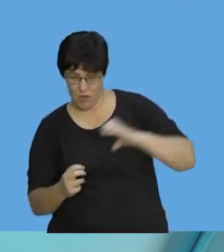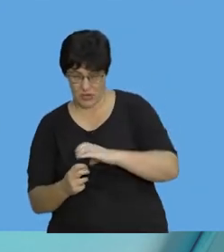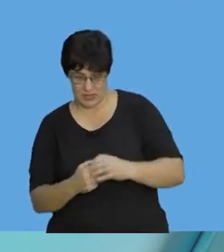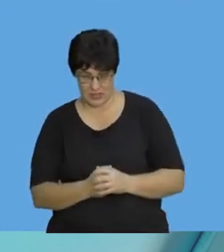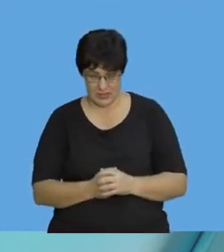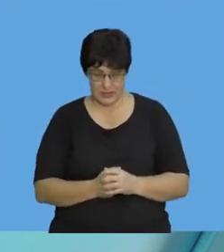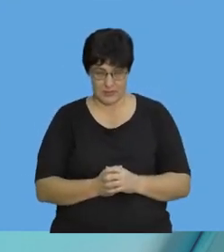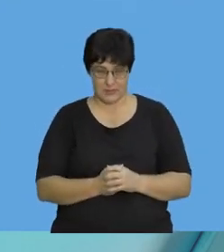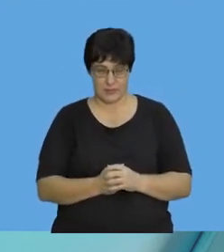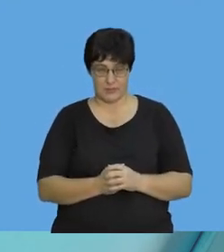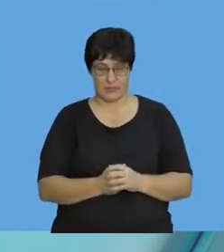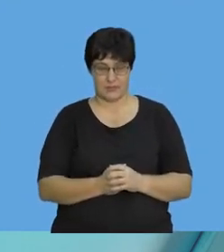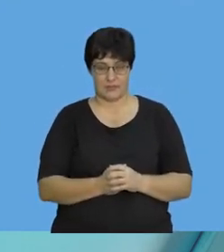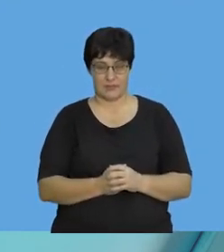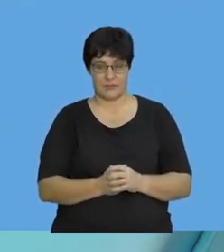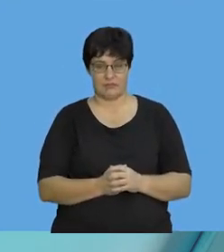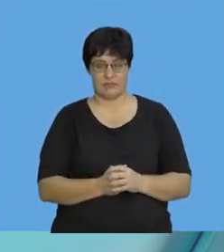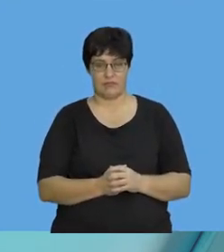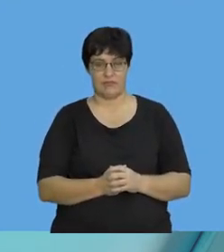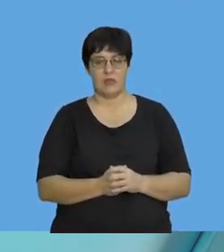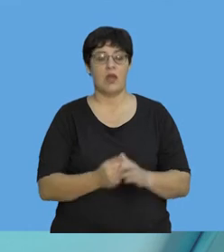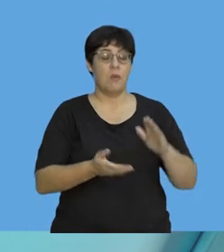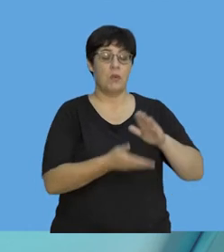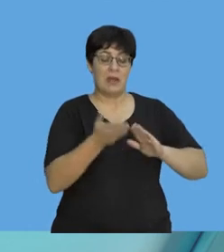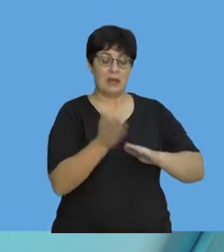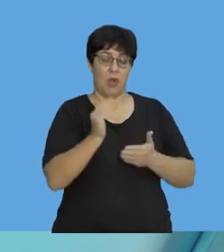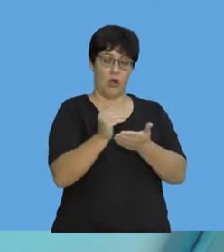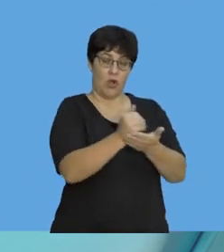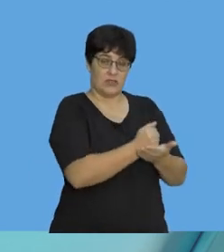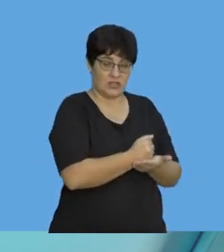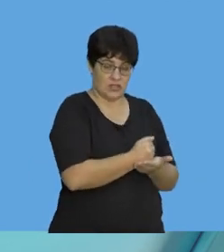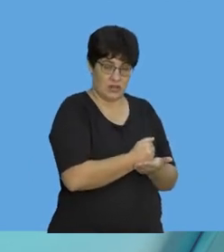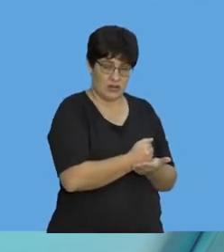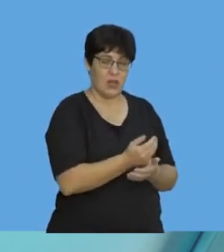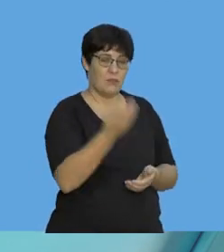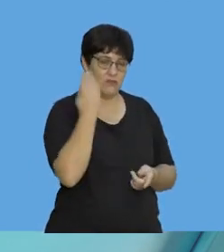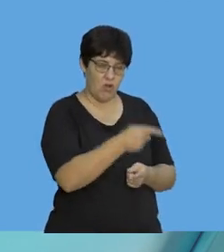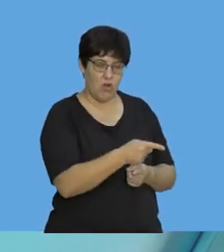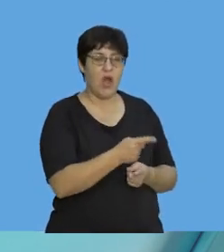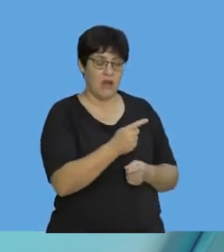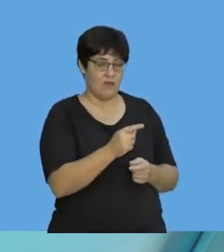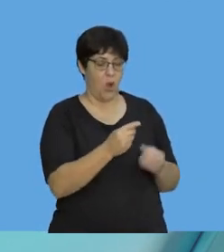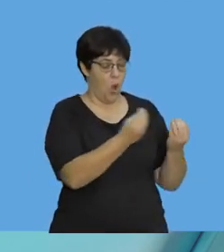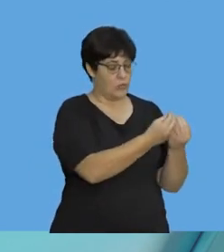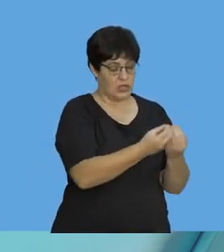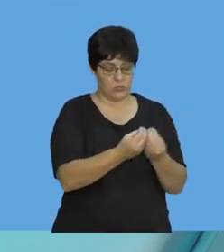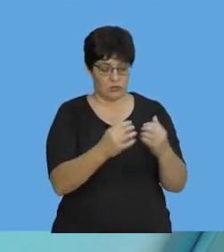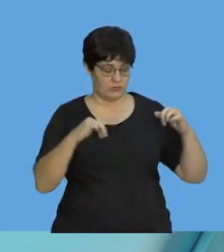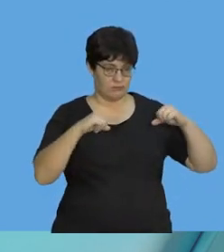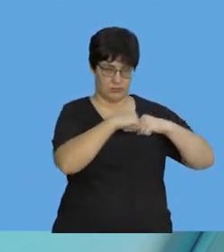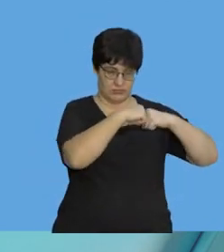When we looked at conservation of momentum, we had two objects colliding.